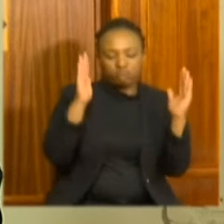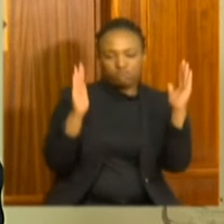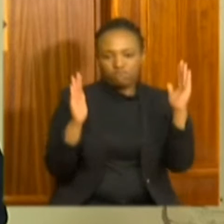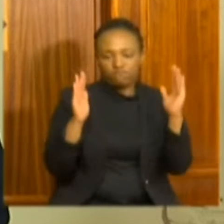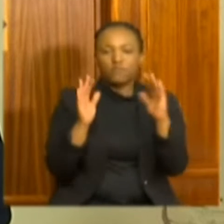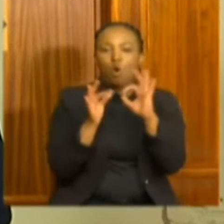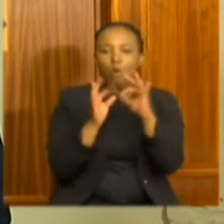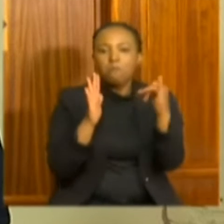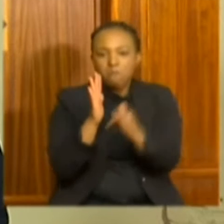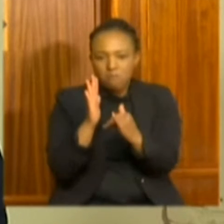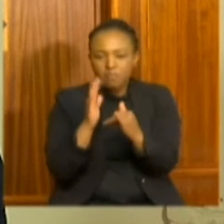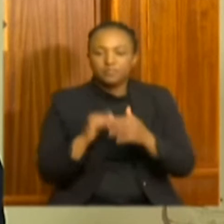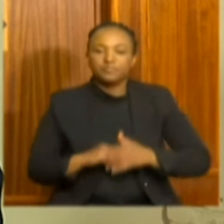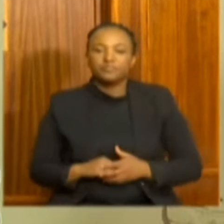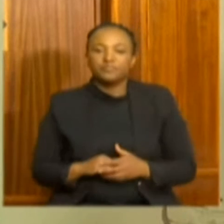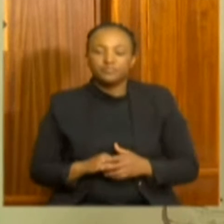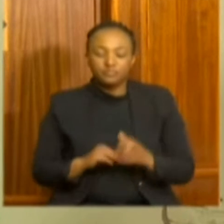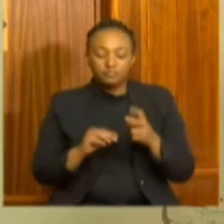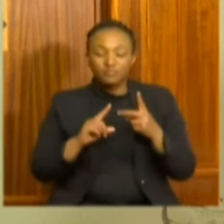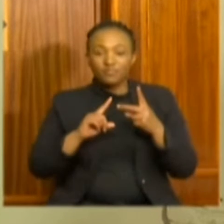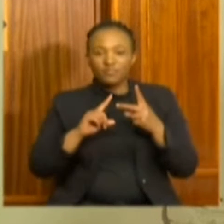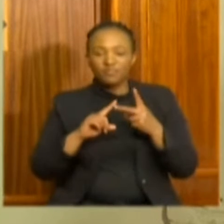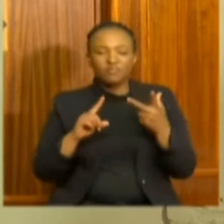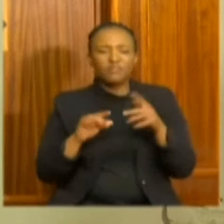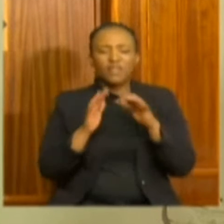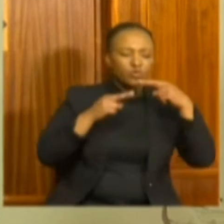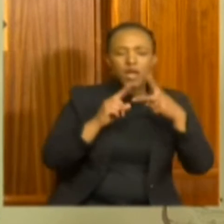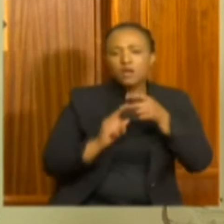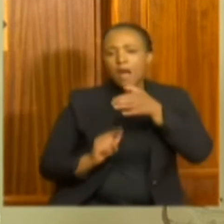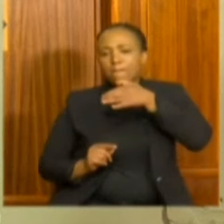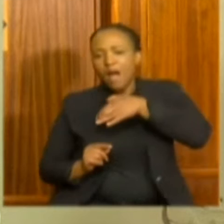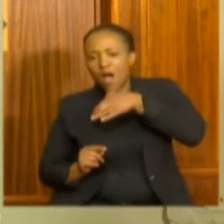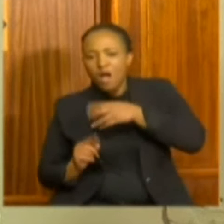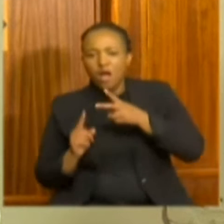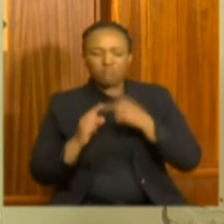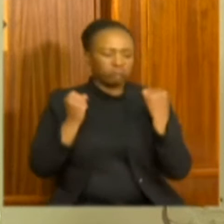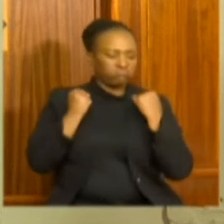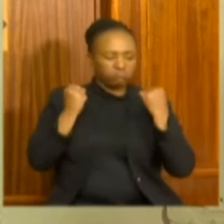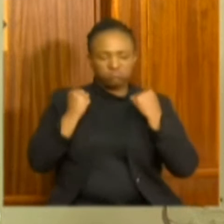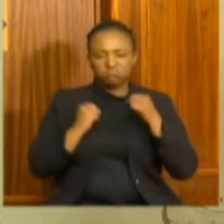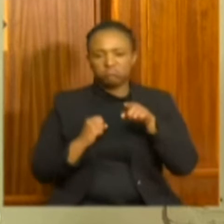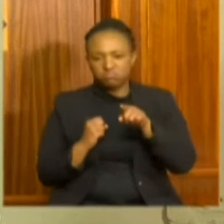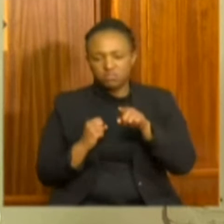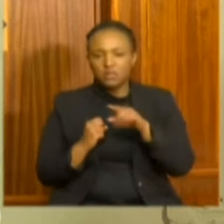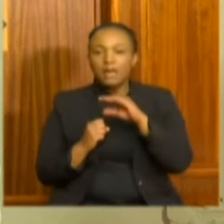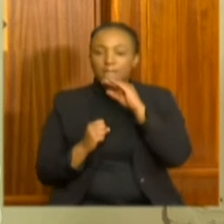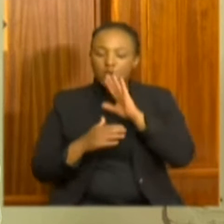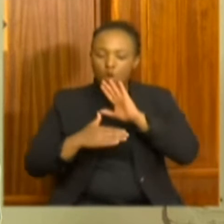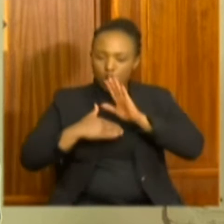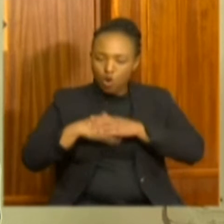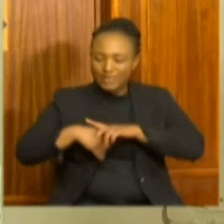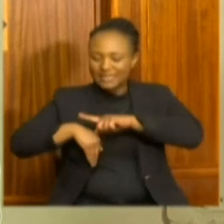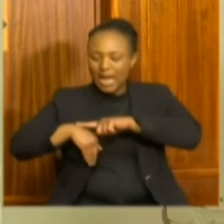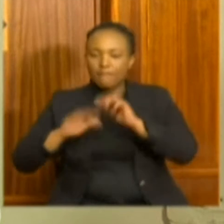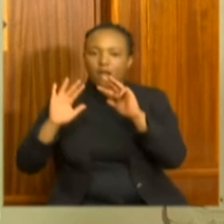Second, non-essential establishments like restaurants and fitness centers will need to close by